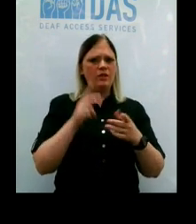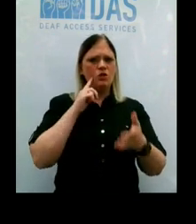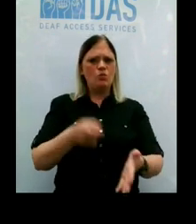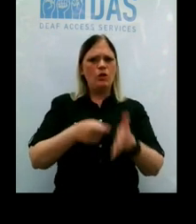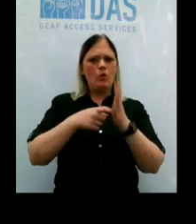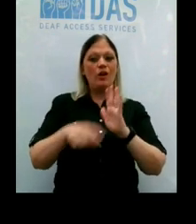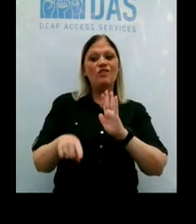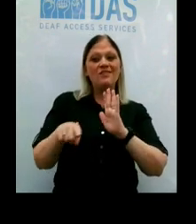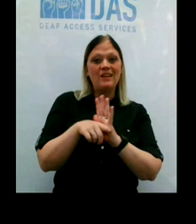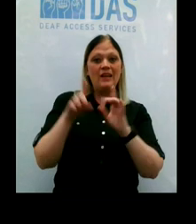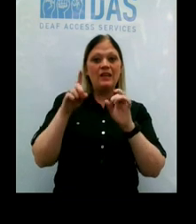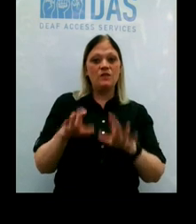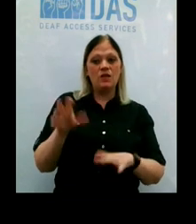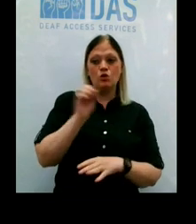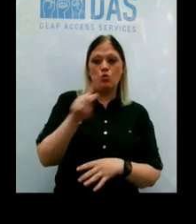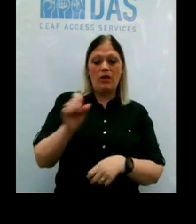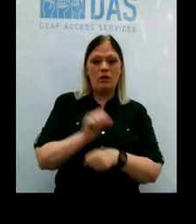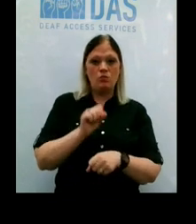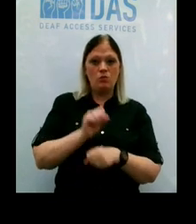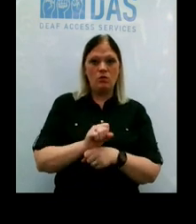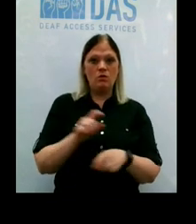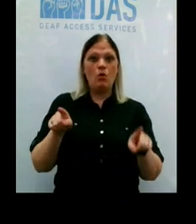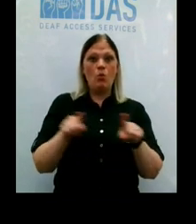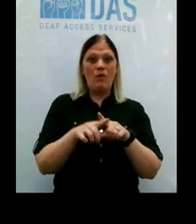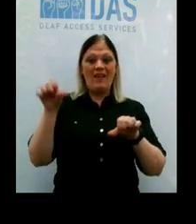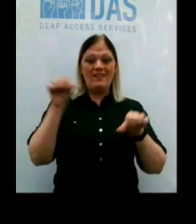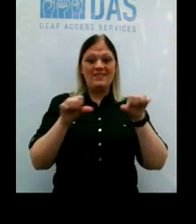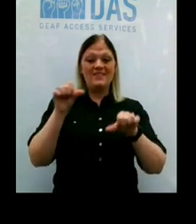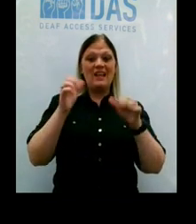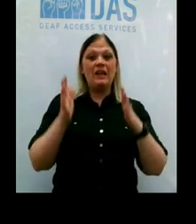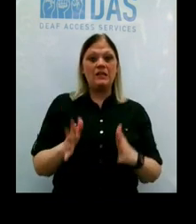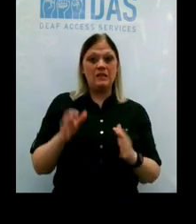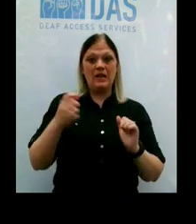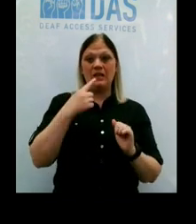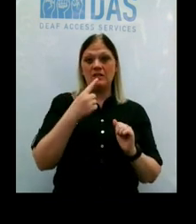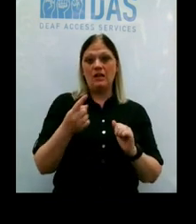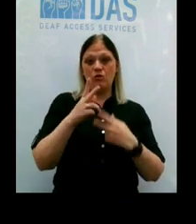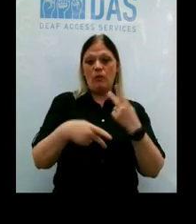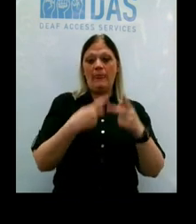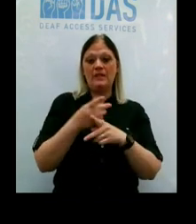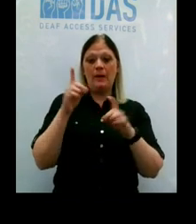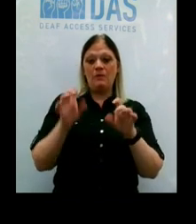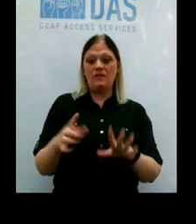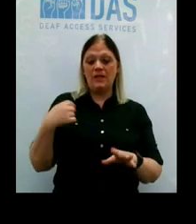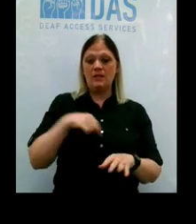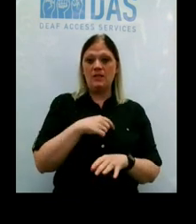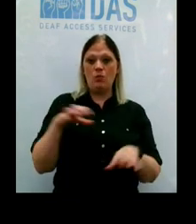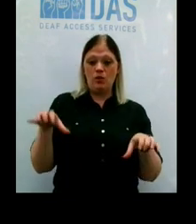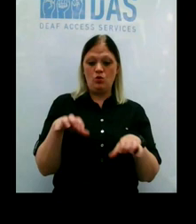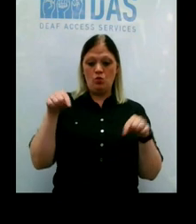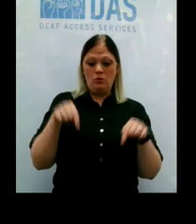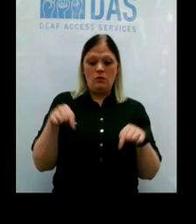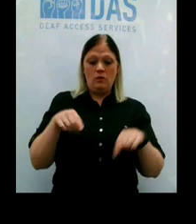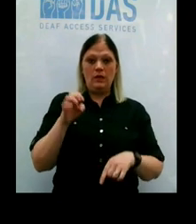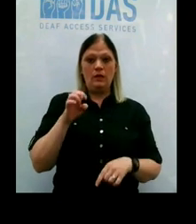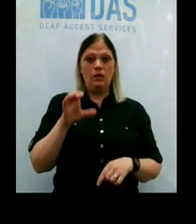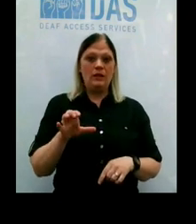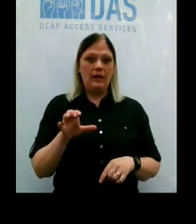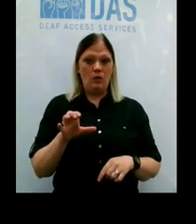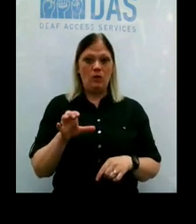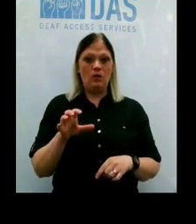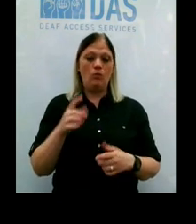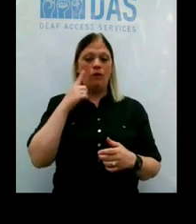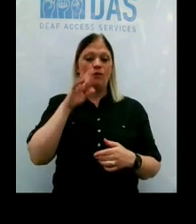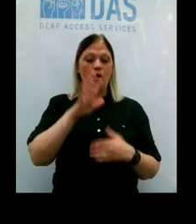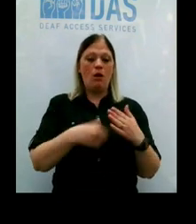So as a scientist, I can tell you that the type of test that we do in Erie County, and actually for